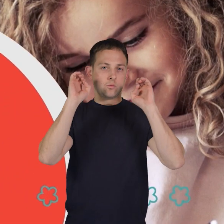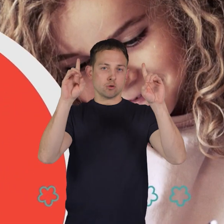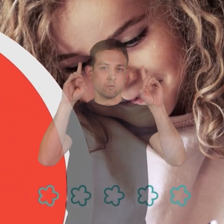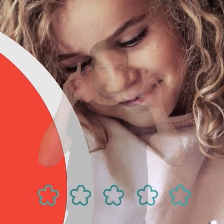attorney